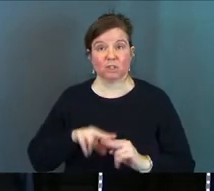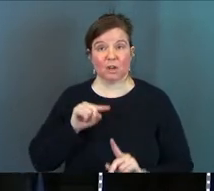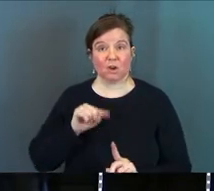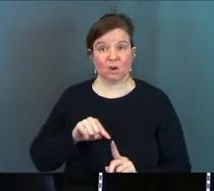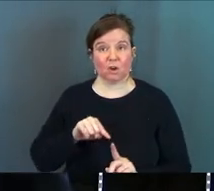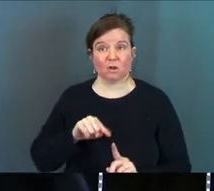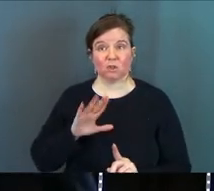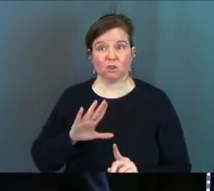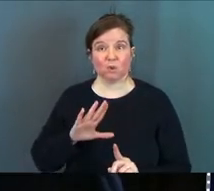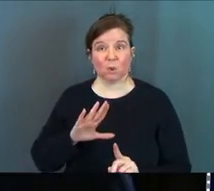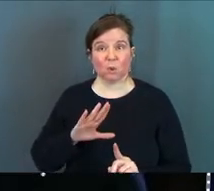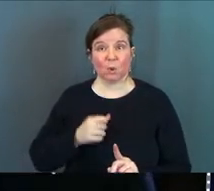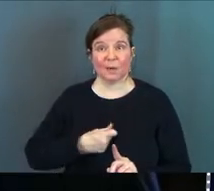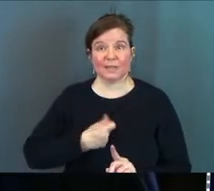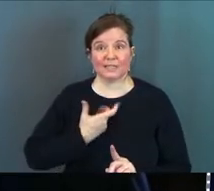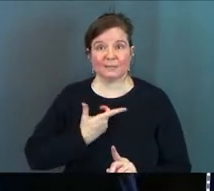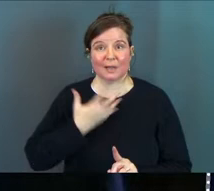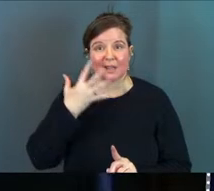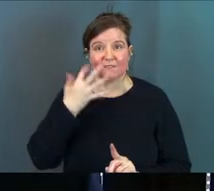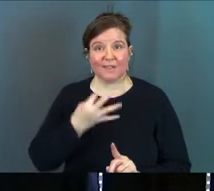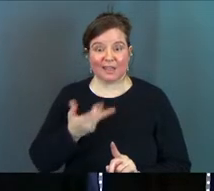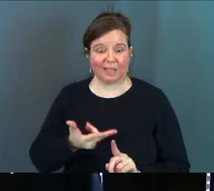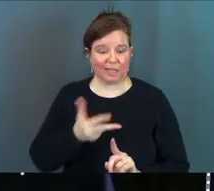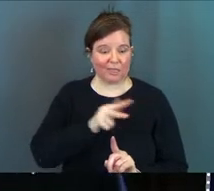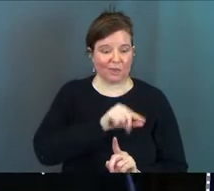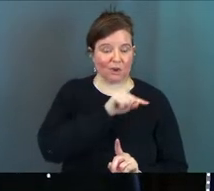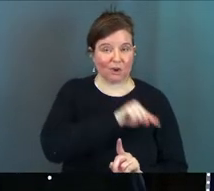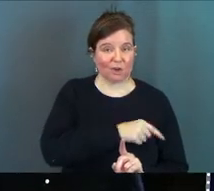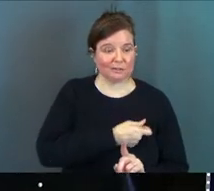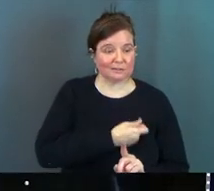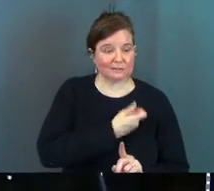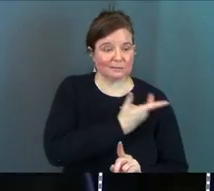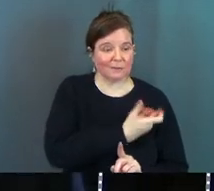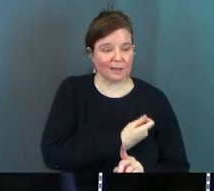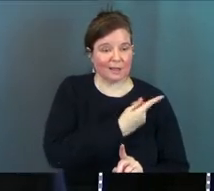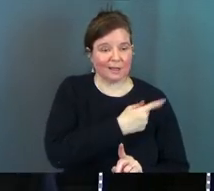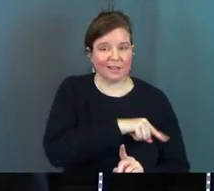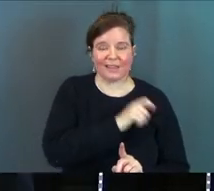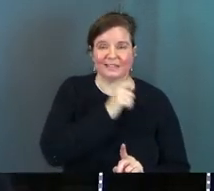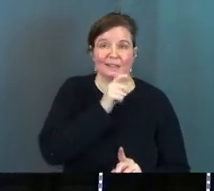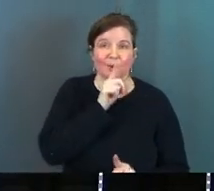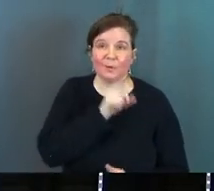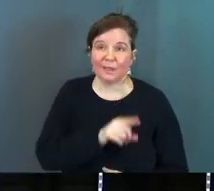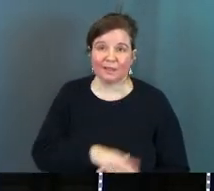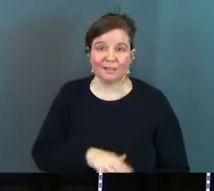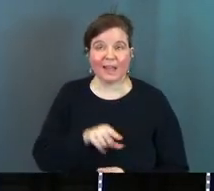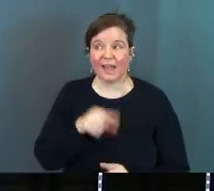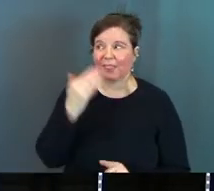is that you're expressing a faith to the third chair and to everybody else in our culture that isn't